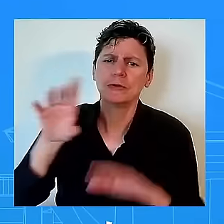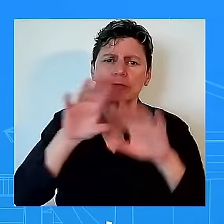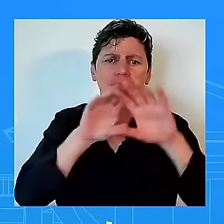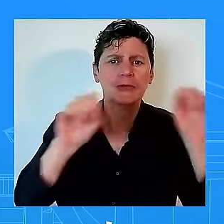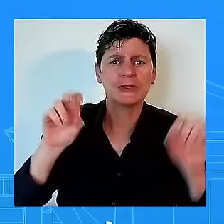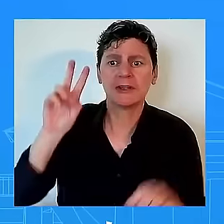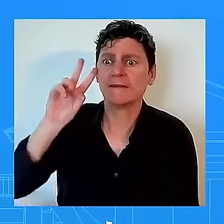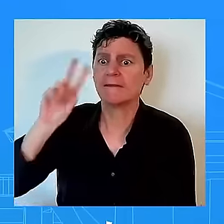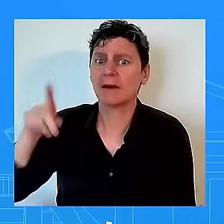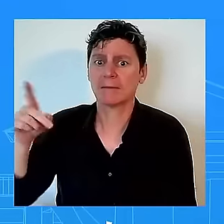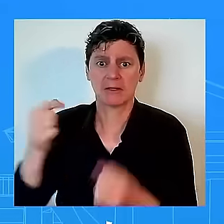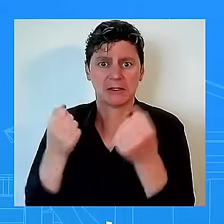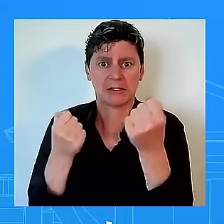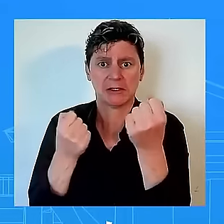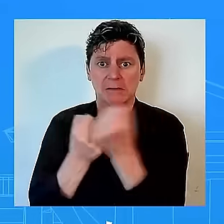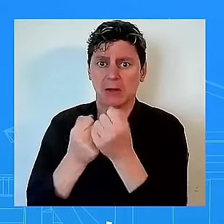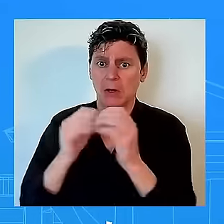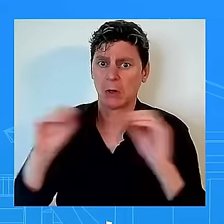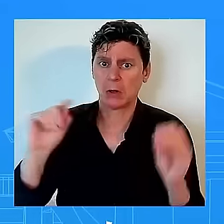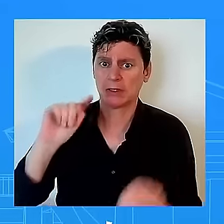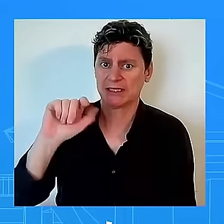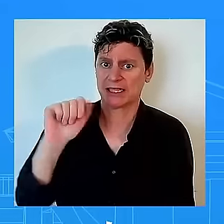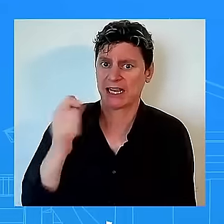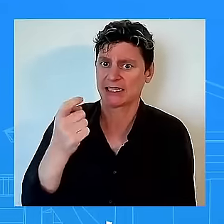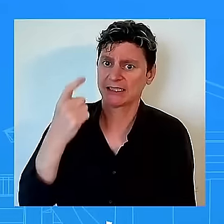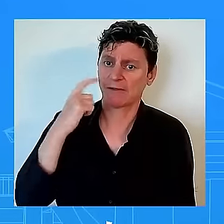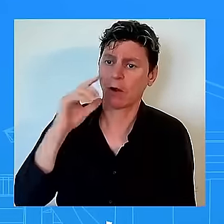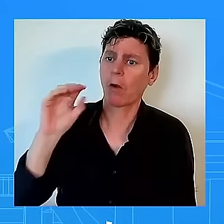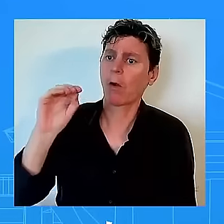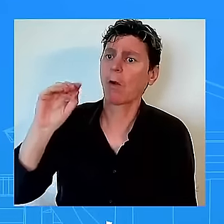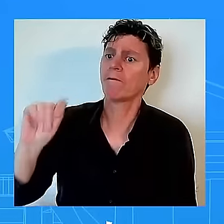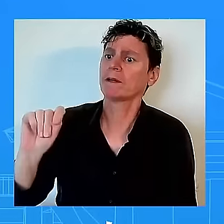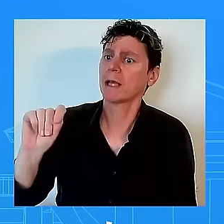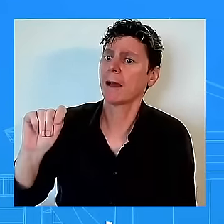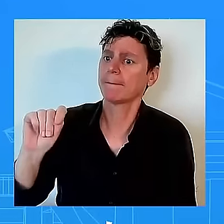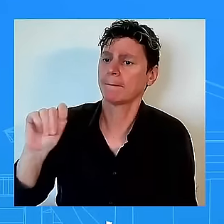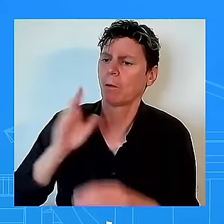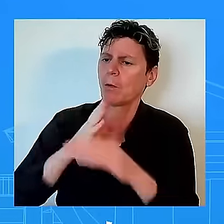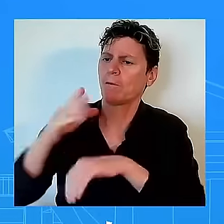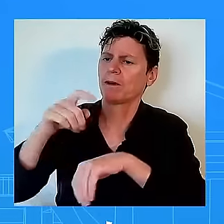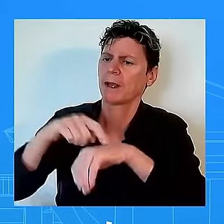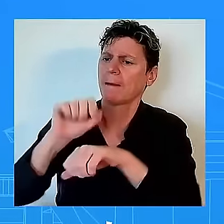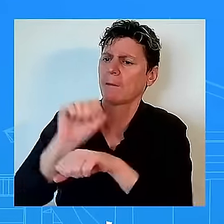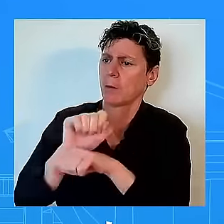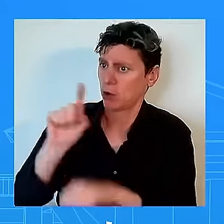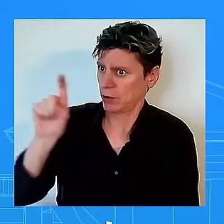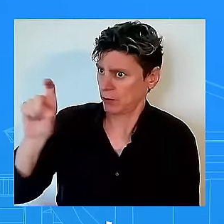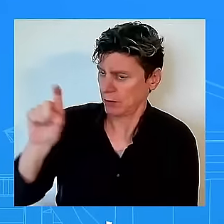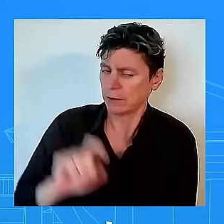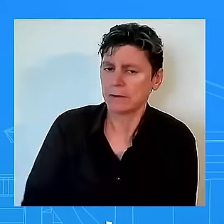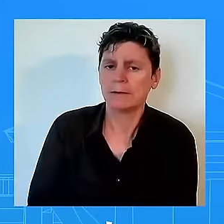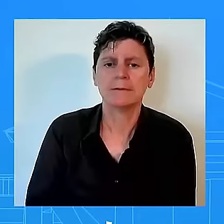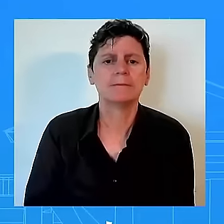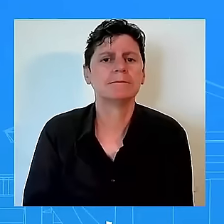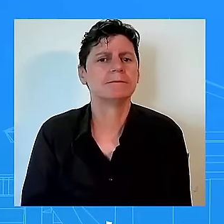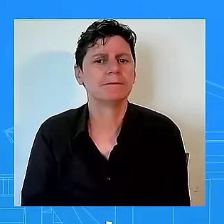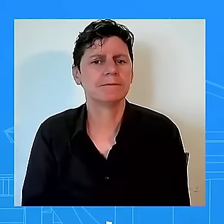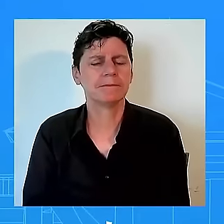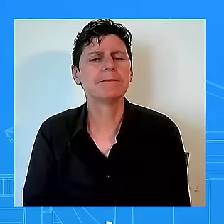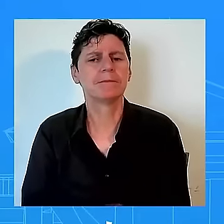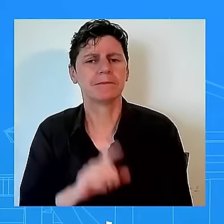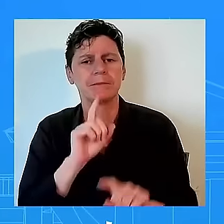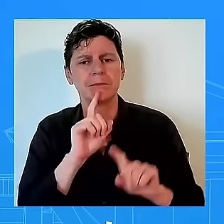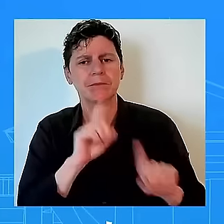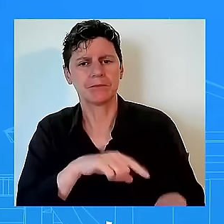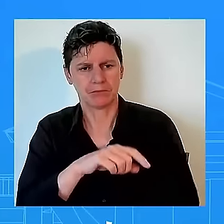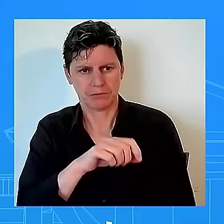so just a couple of a couple of things on on that um look the president and this vice president has been